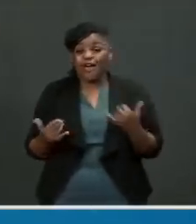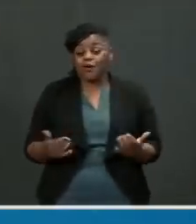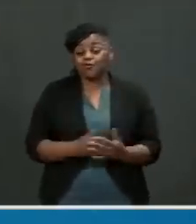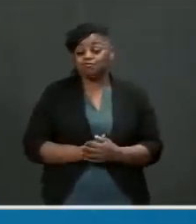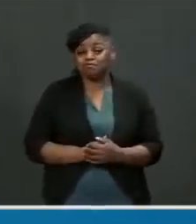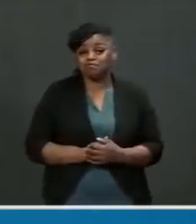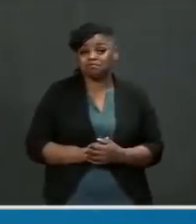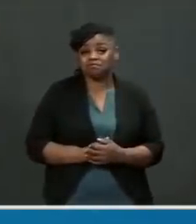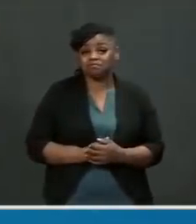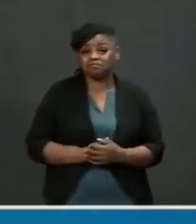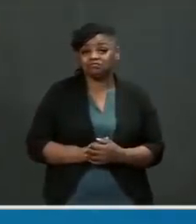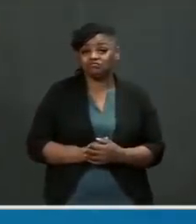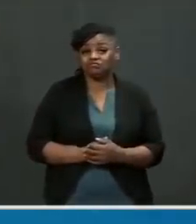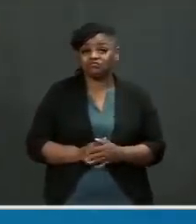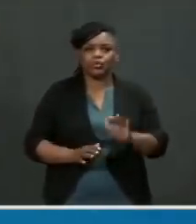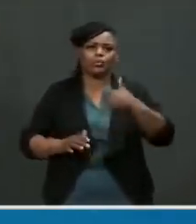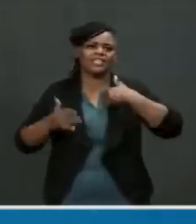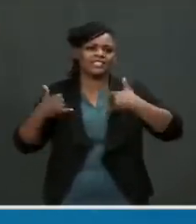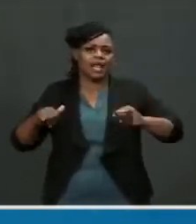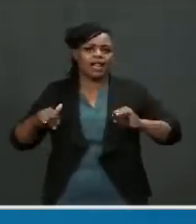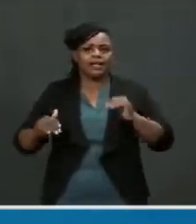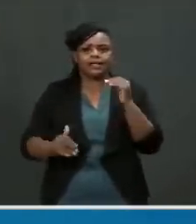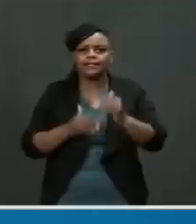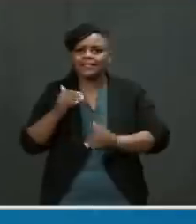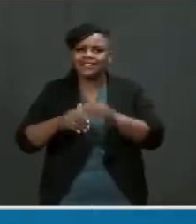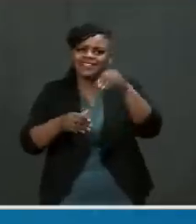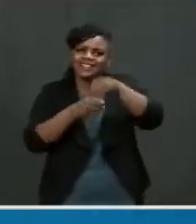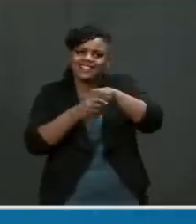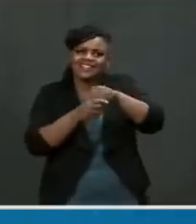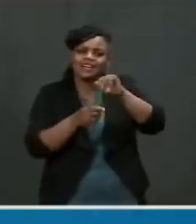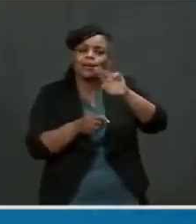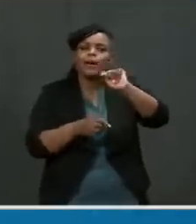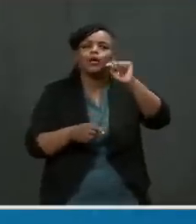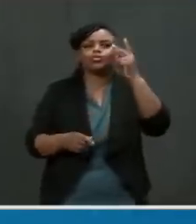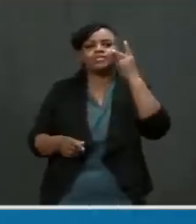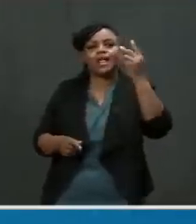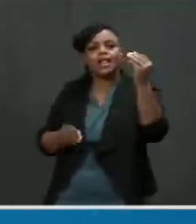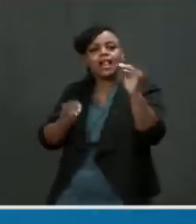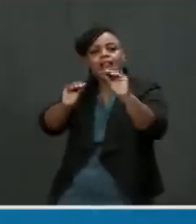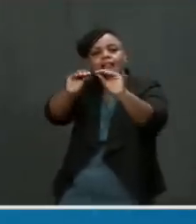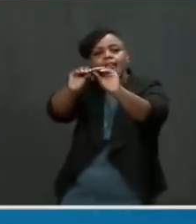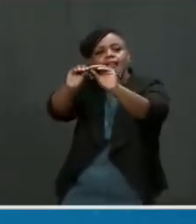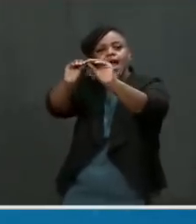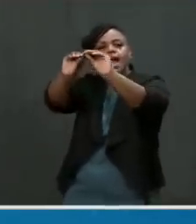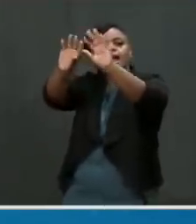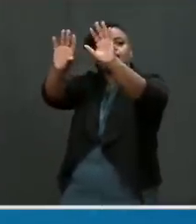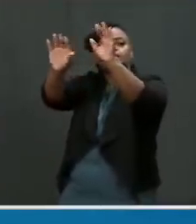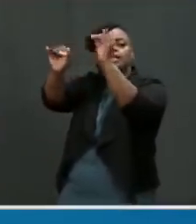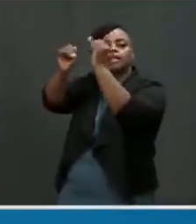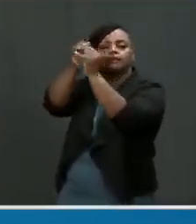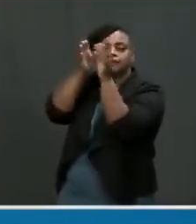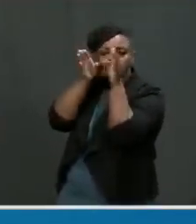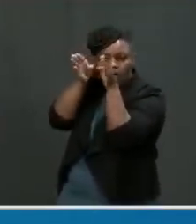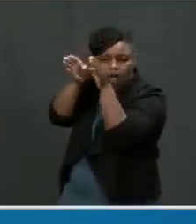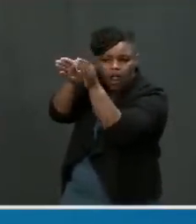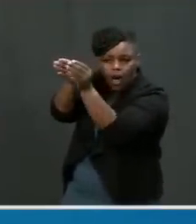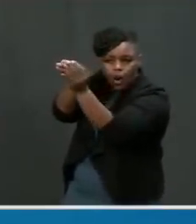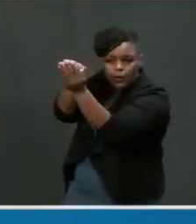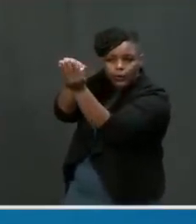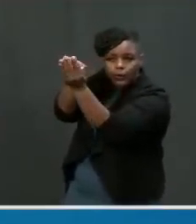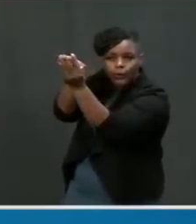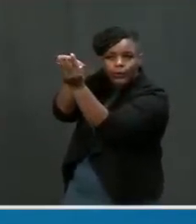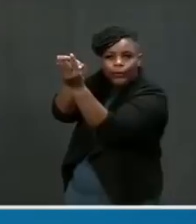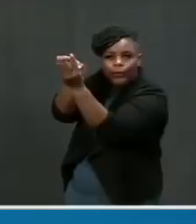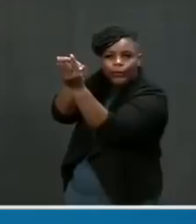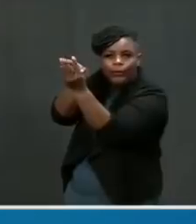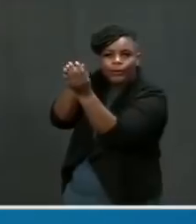and we're still in it, but we see a light at the end of the tunnel in terms of all that this pandemic has wrought in